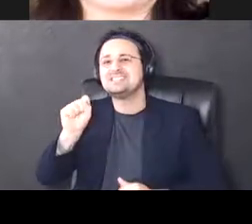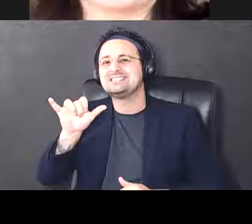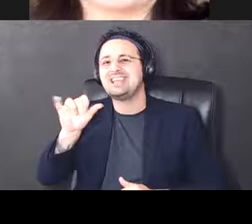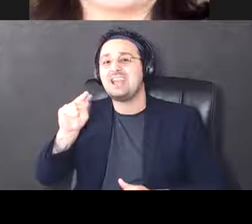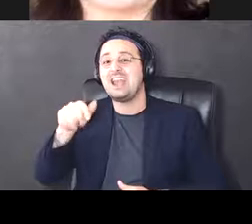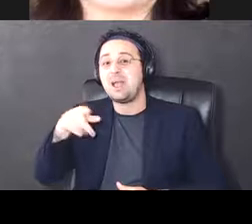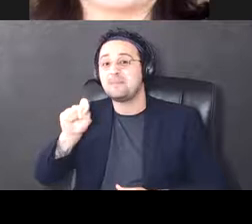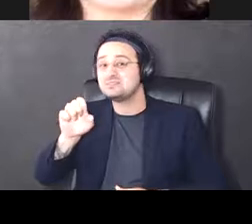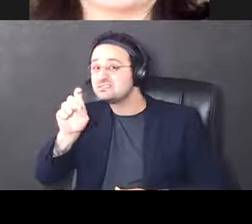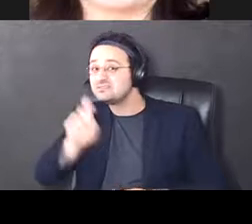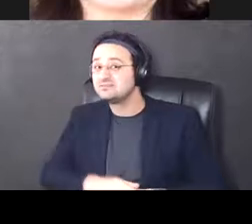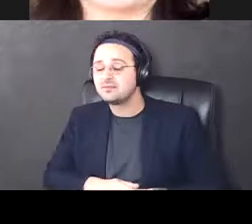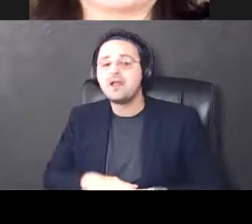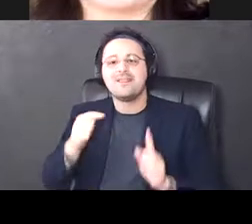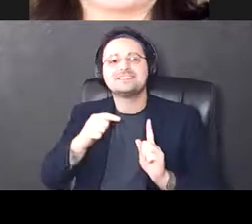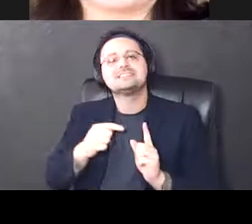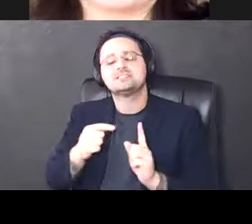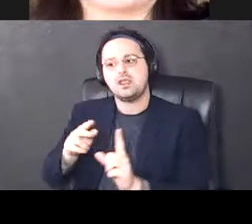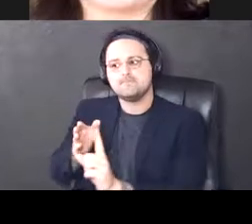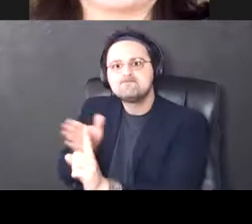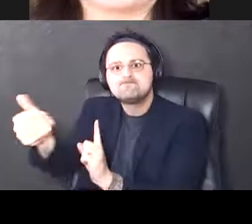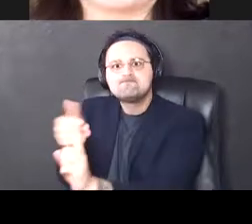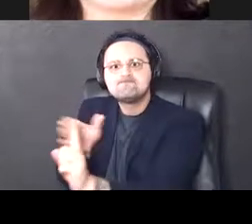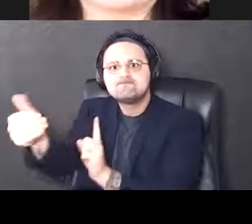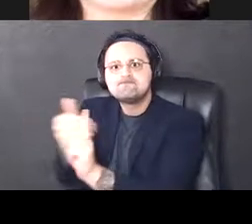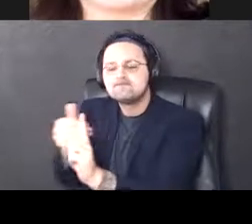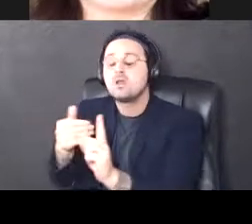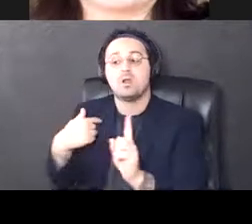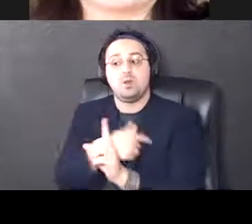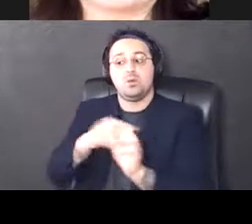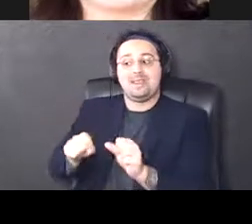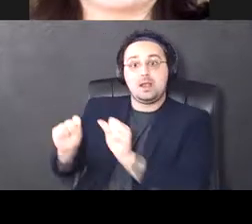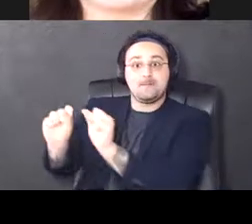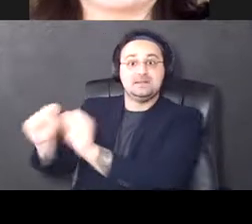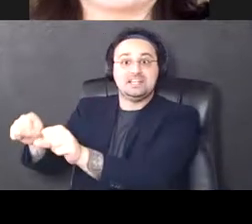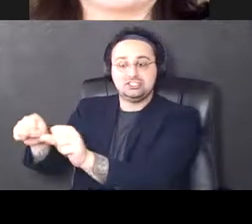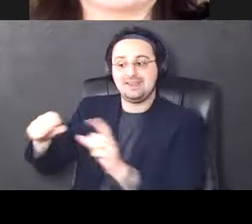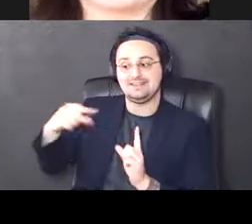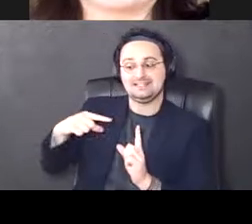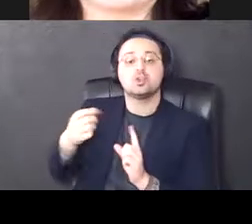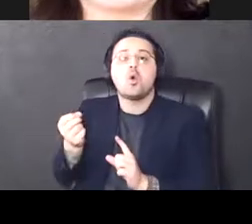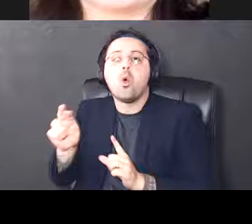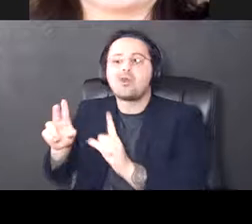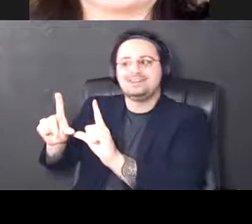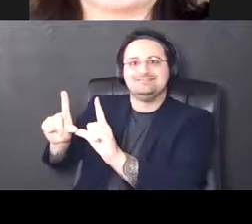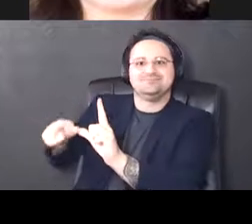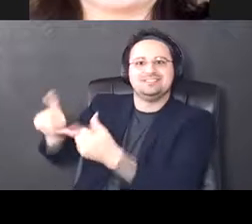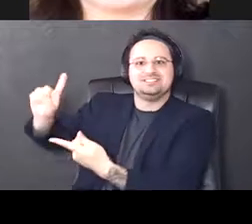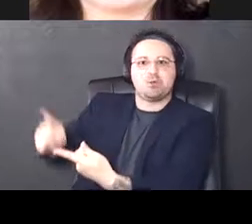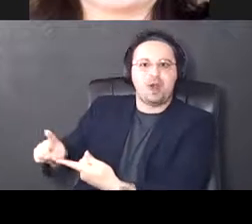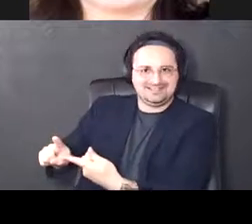is a bi-directional process. Synapses can be potentiated and they can also be what we call depotentiated or depressed